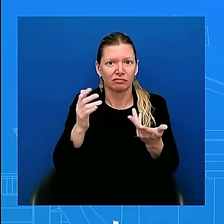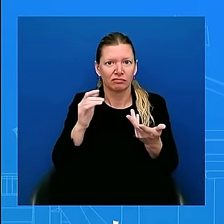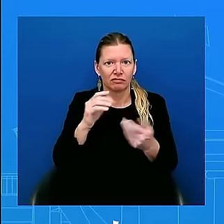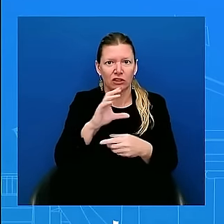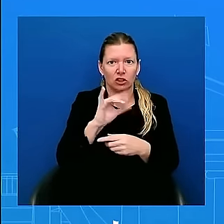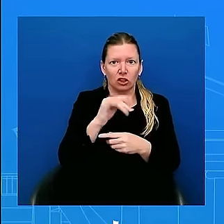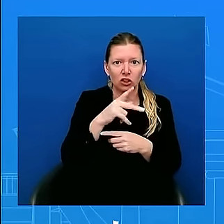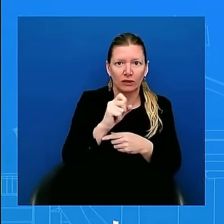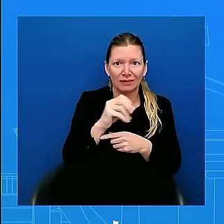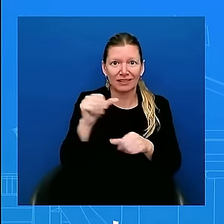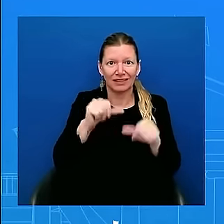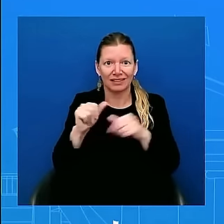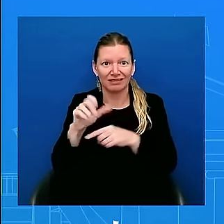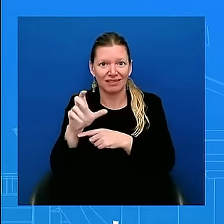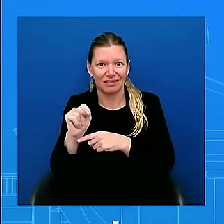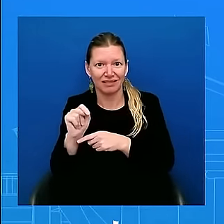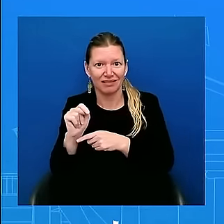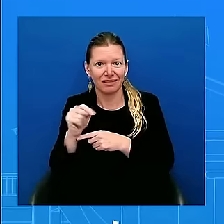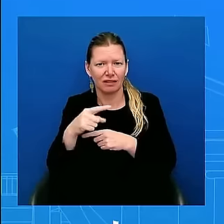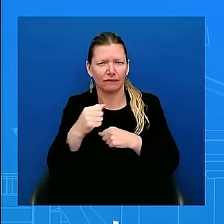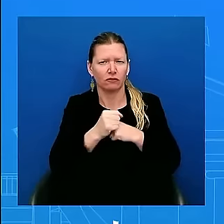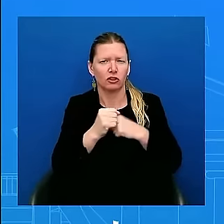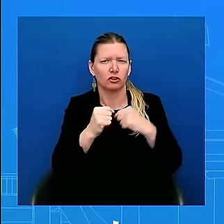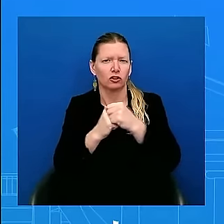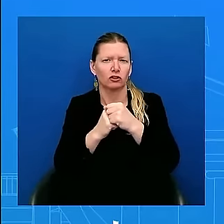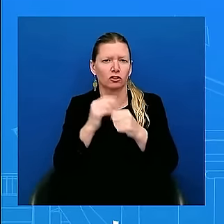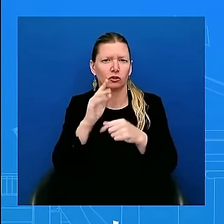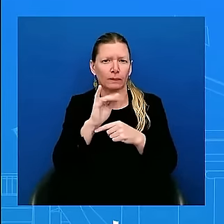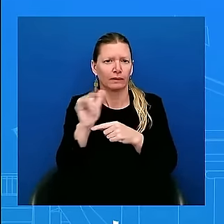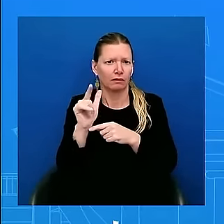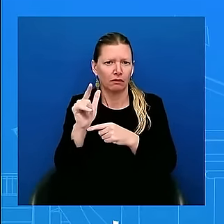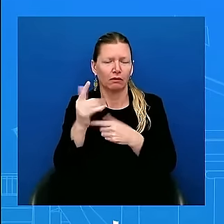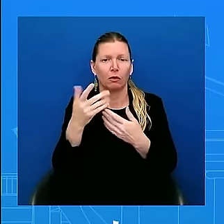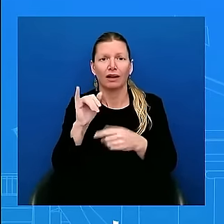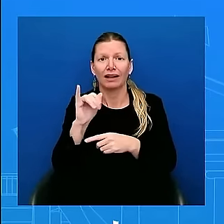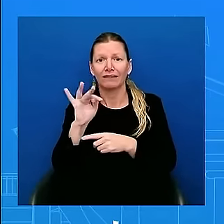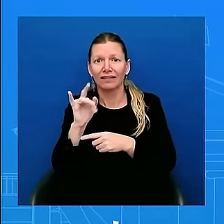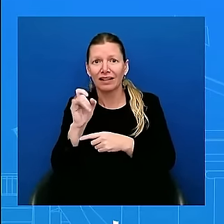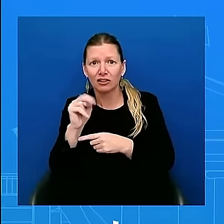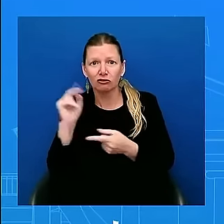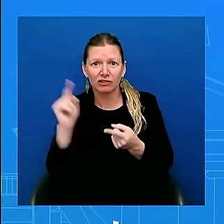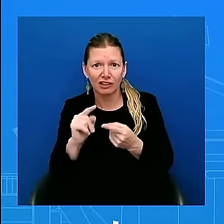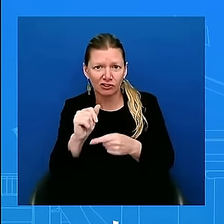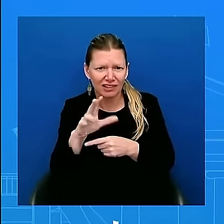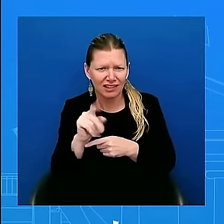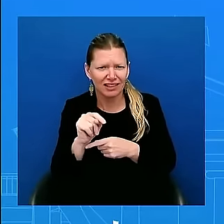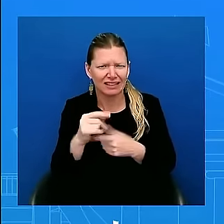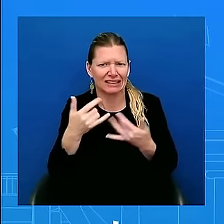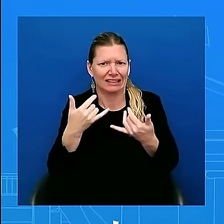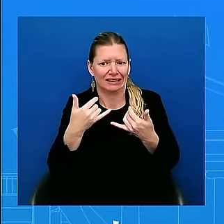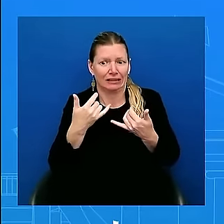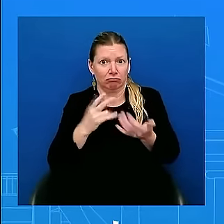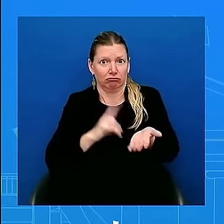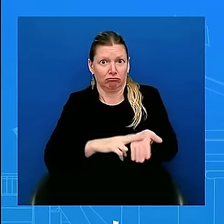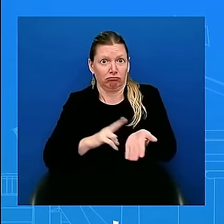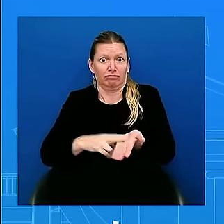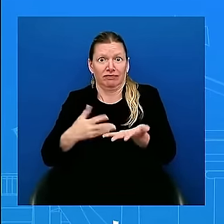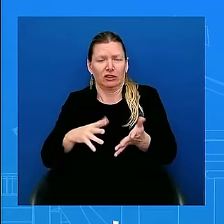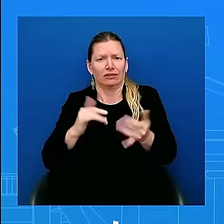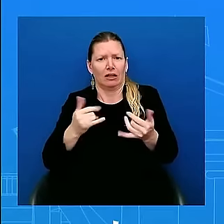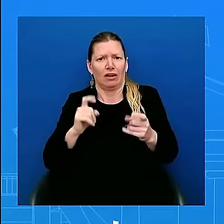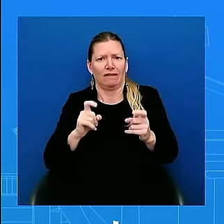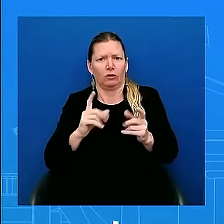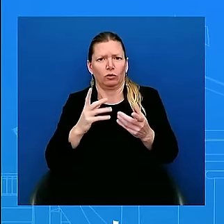reduction act there's still a lot of work to get done to make sure that we deliver the good things the good components of those those now